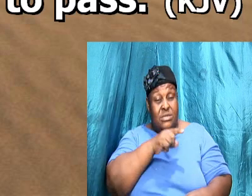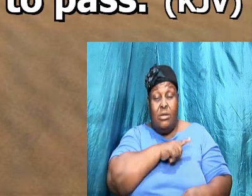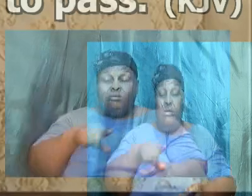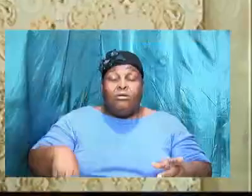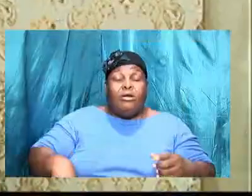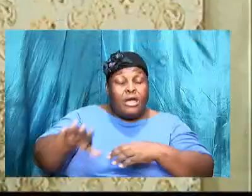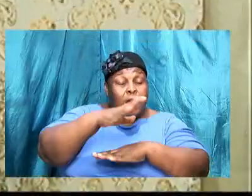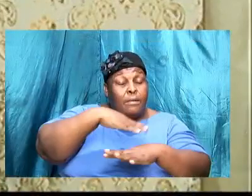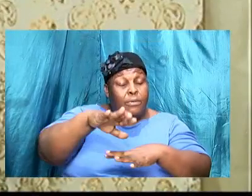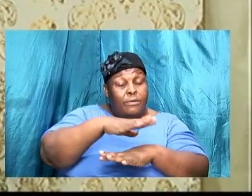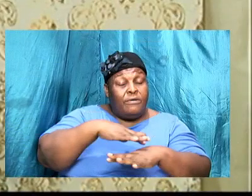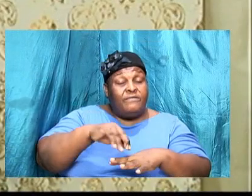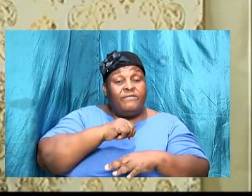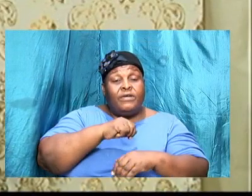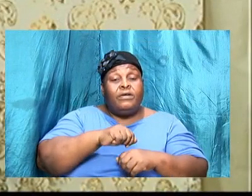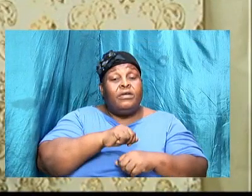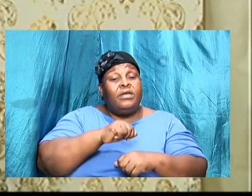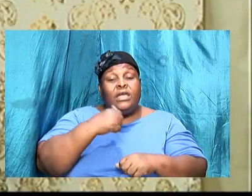else